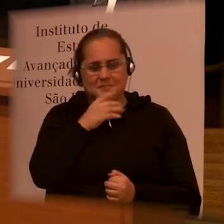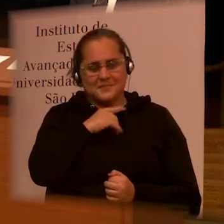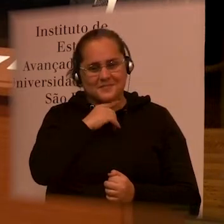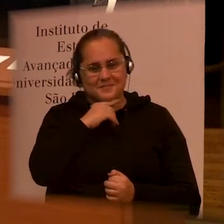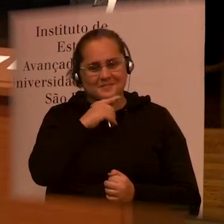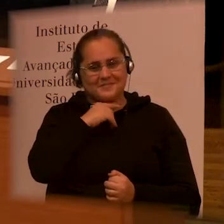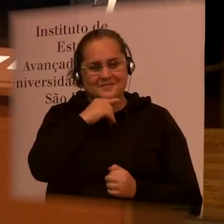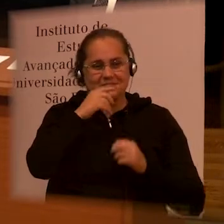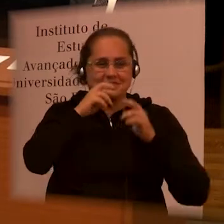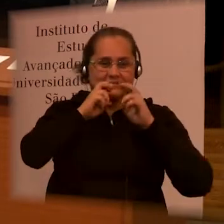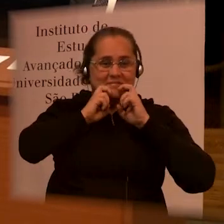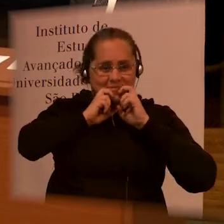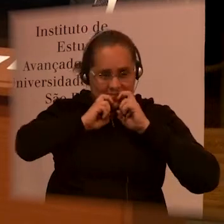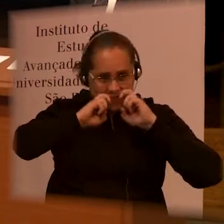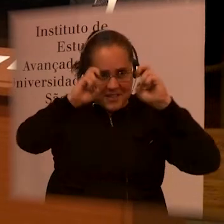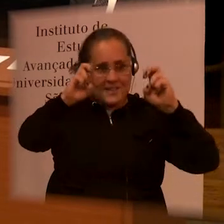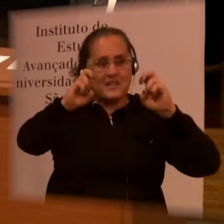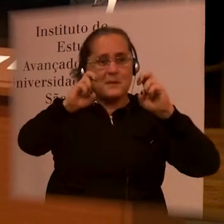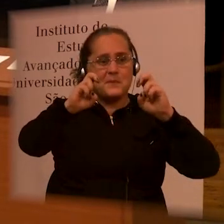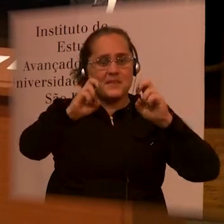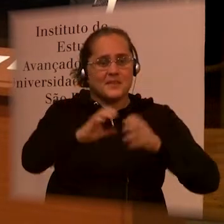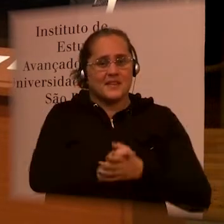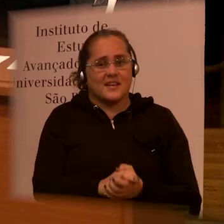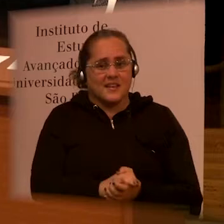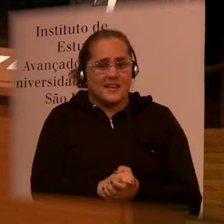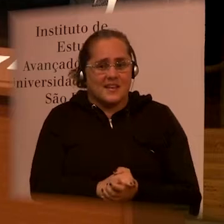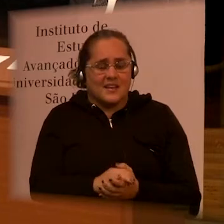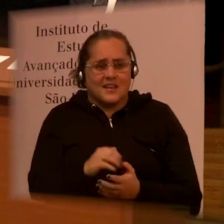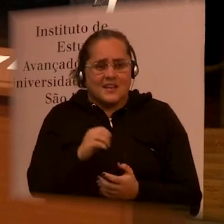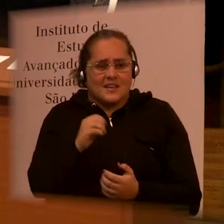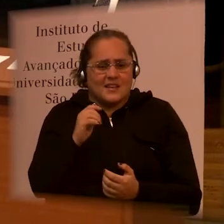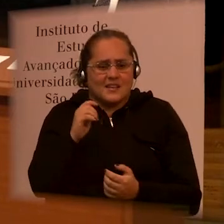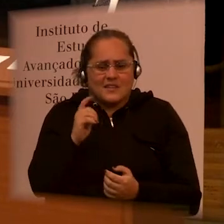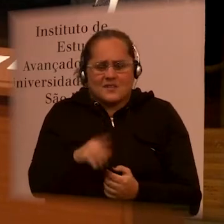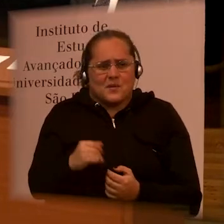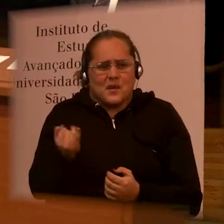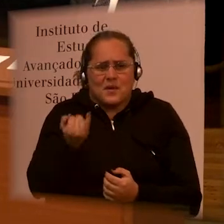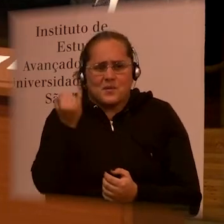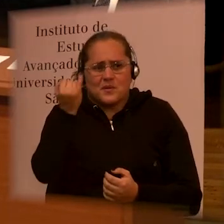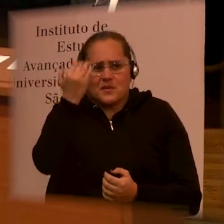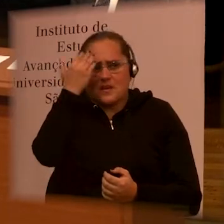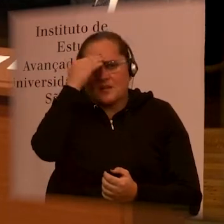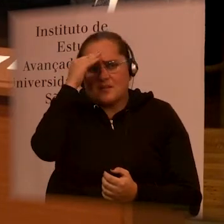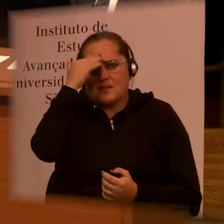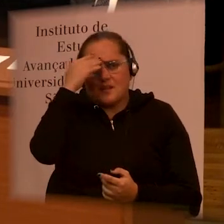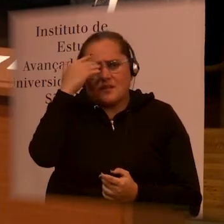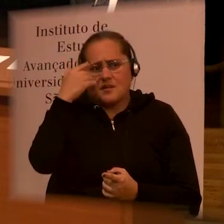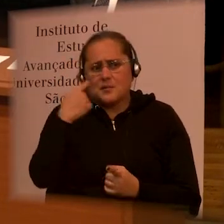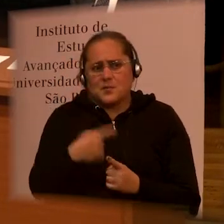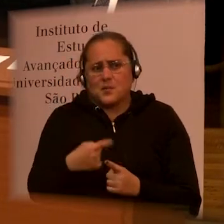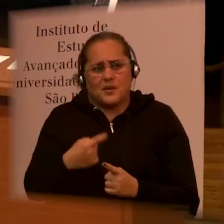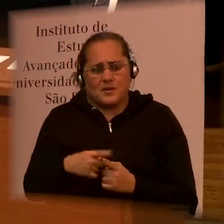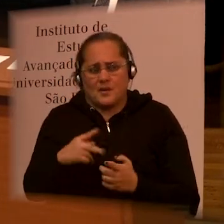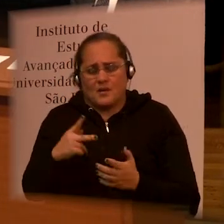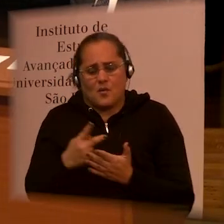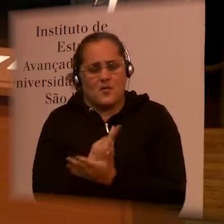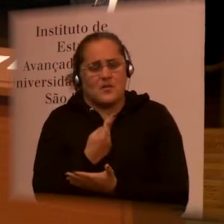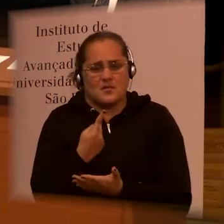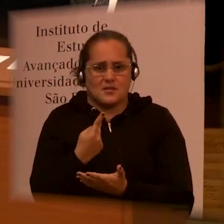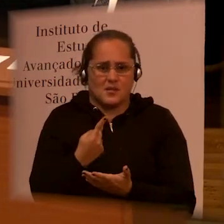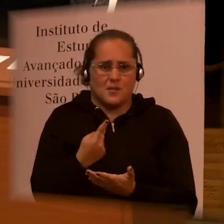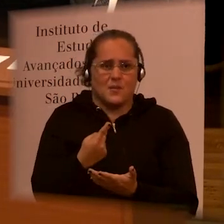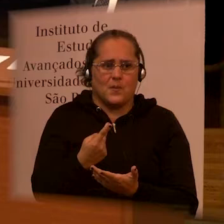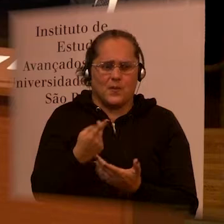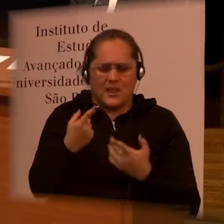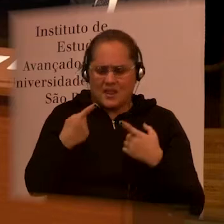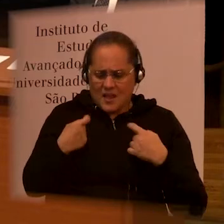a bit more about why this violence happens is very important to try and come up with ways of preventing violence.